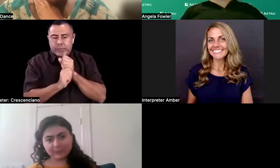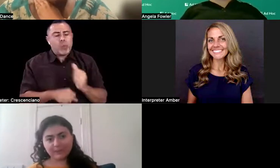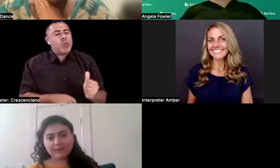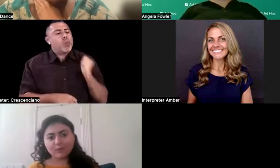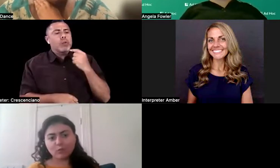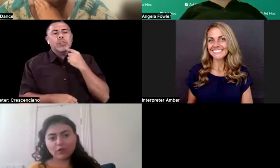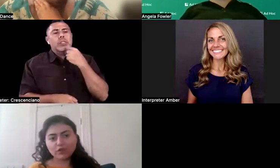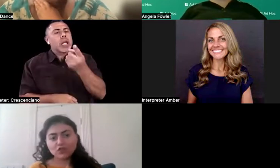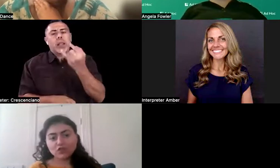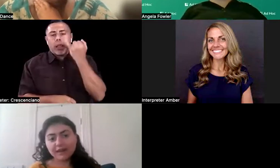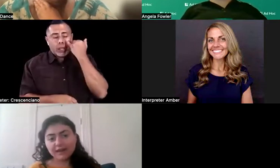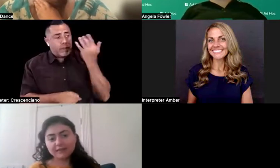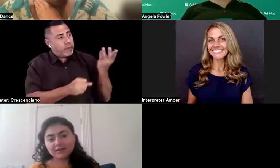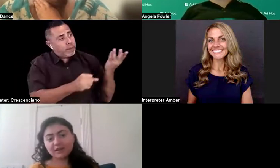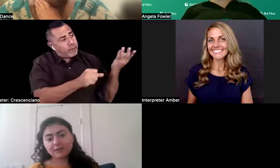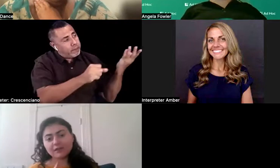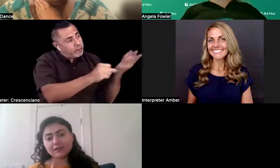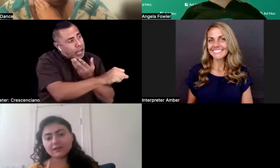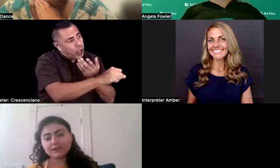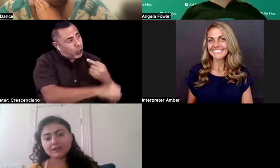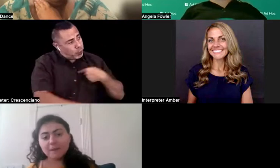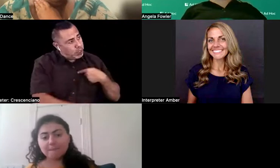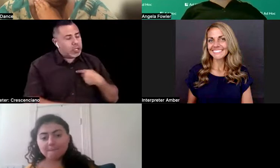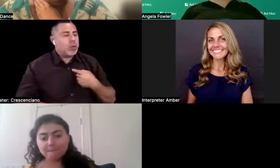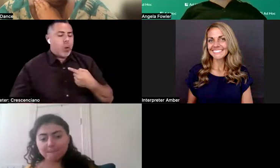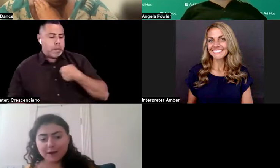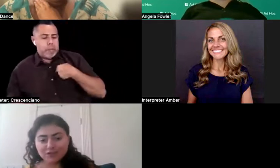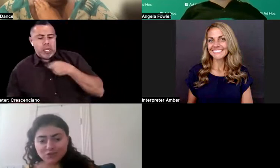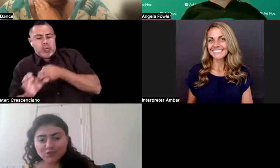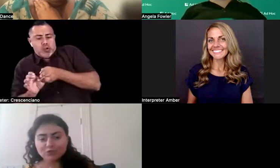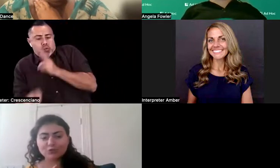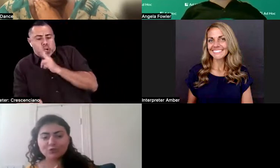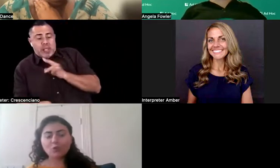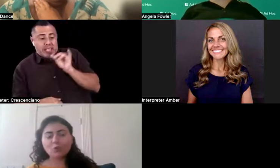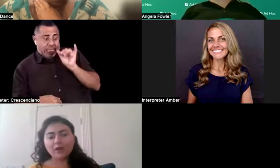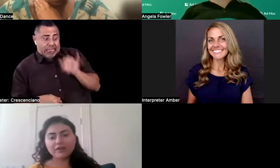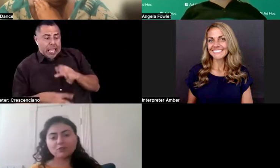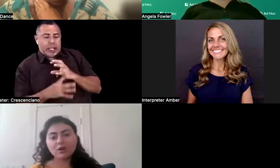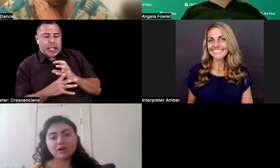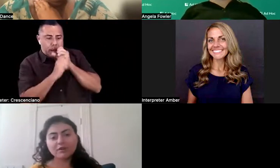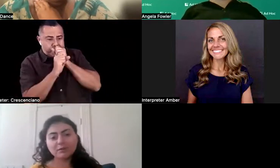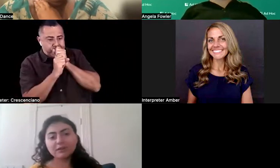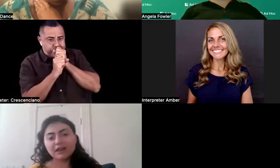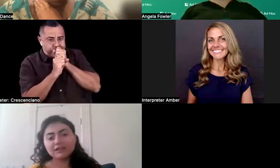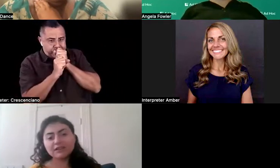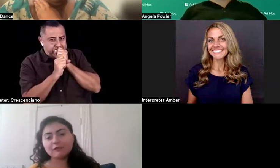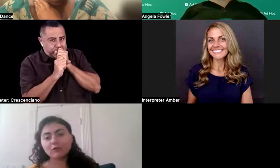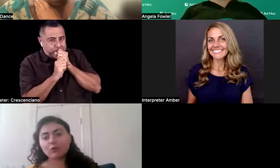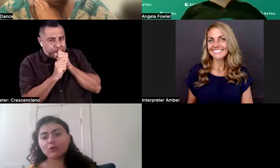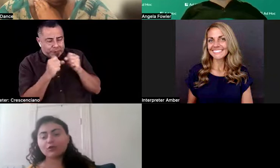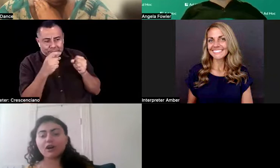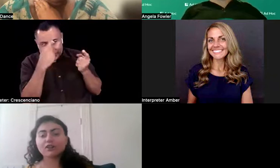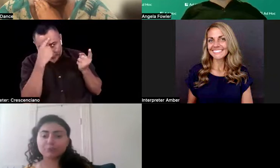which can come and bite you when you are applying